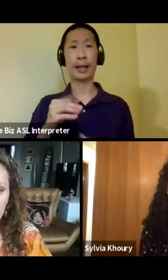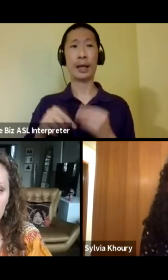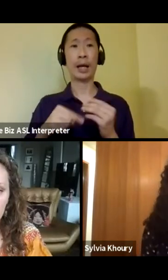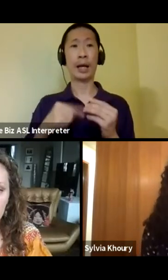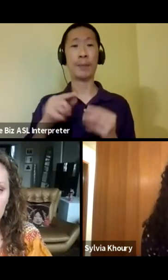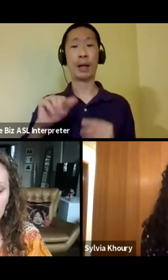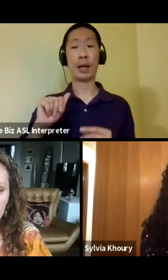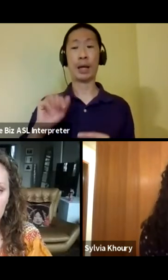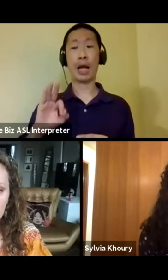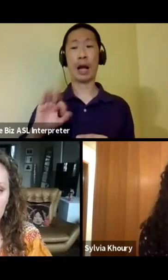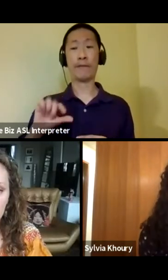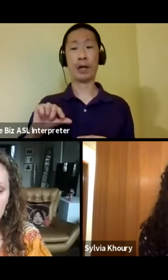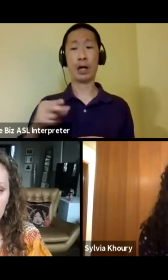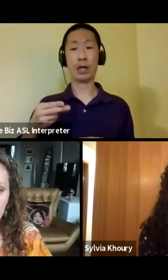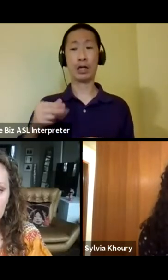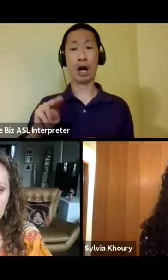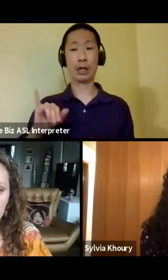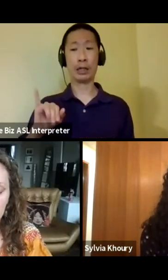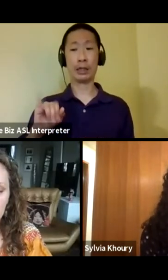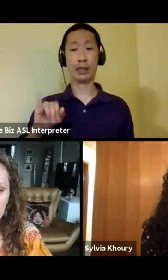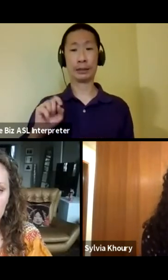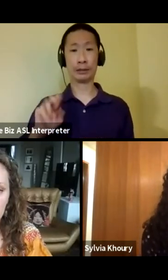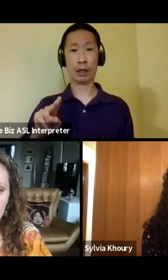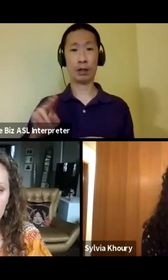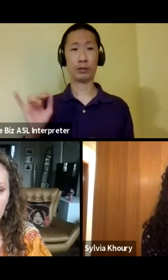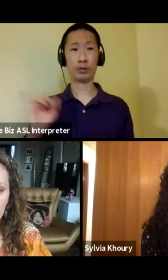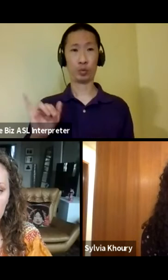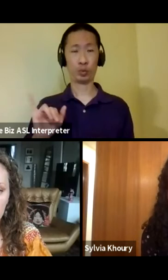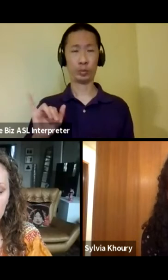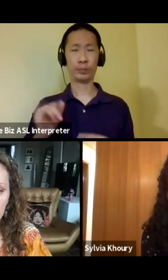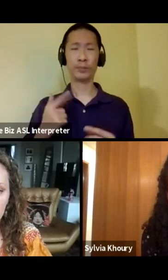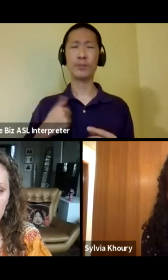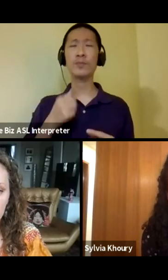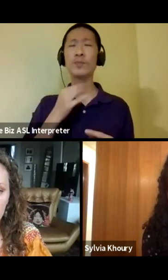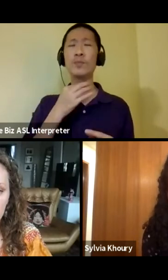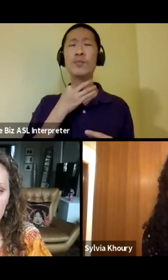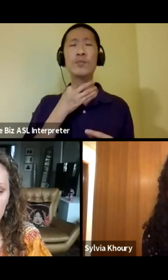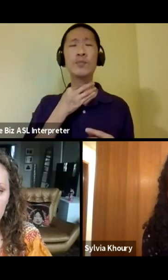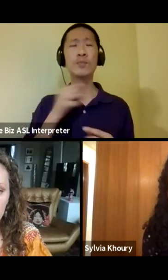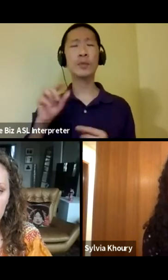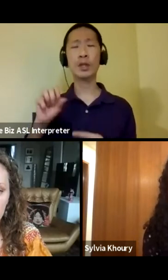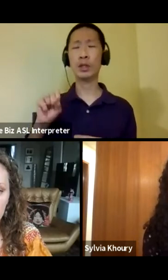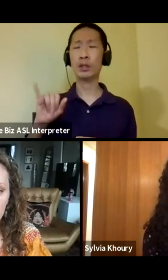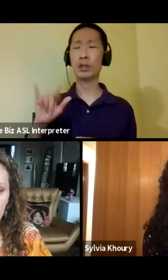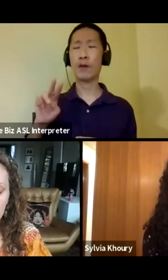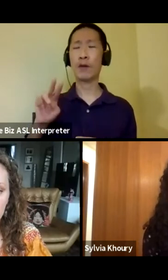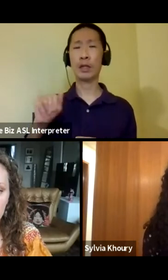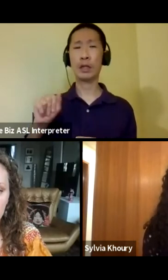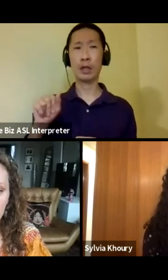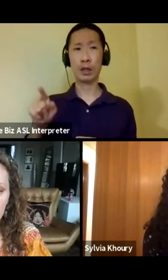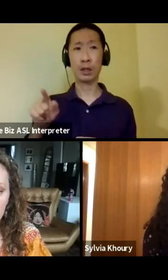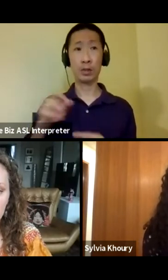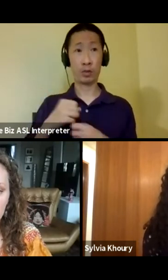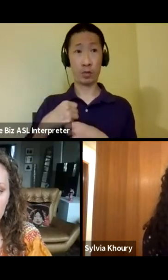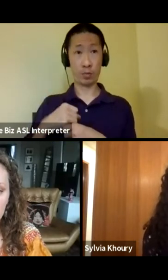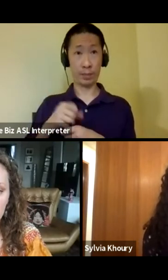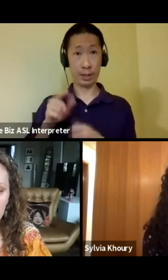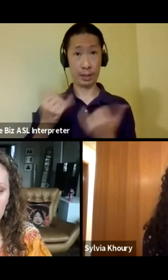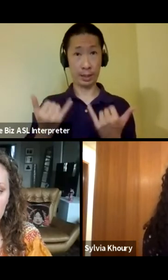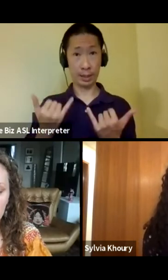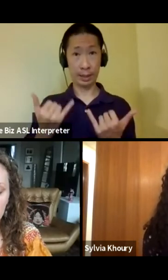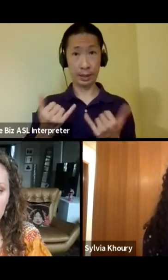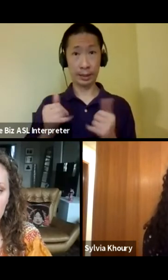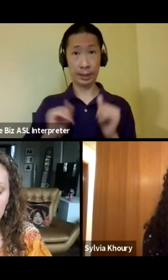Afghanistan as well. Um, and, uh, I would love to hear for Sylvia, you know, in making this, this, this